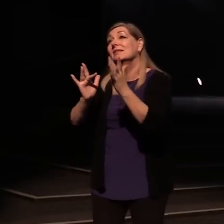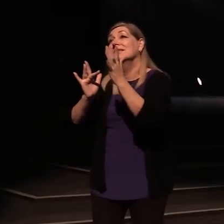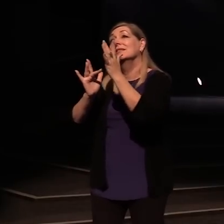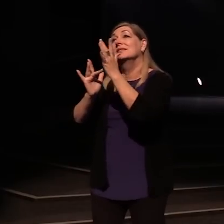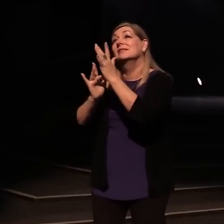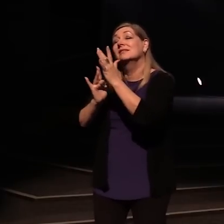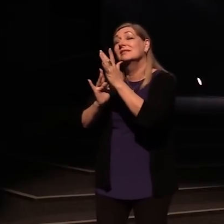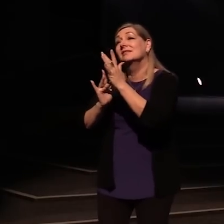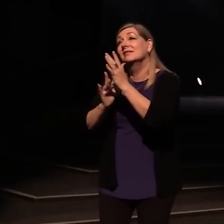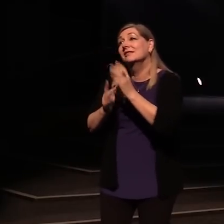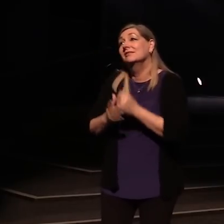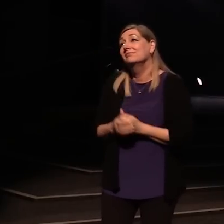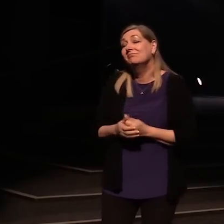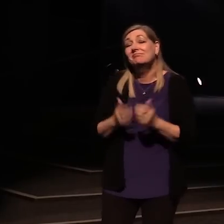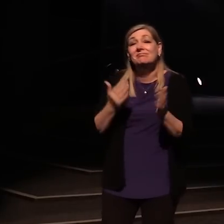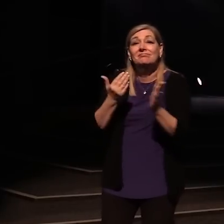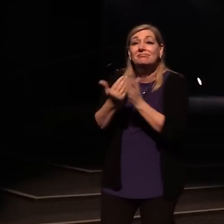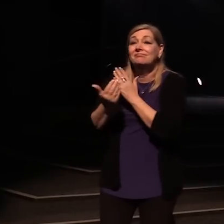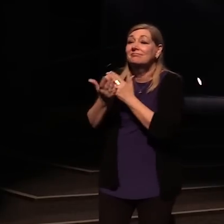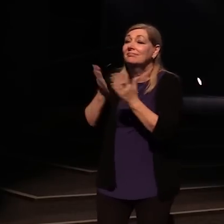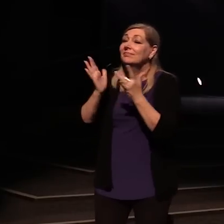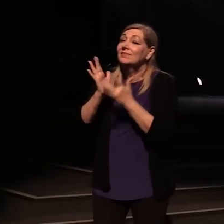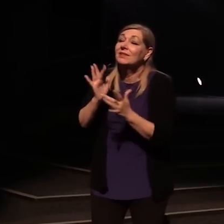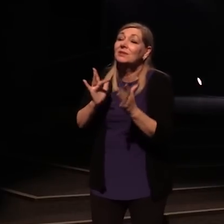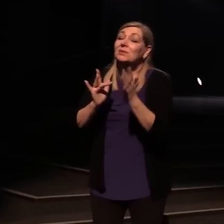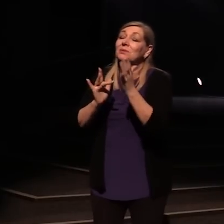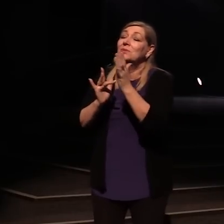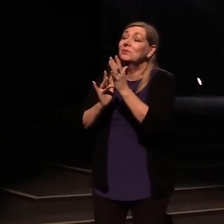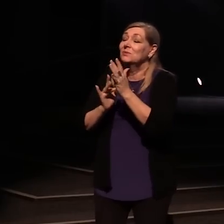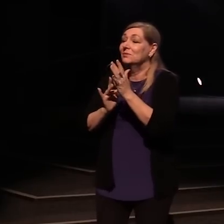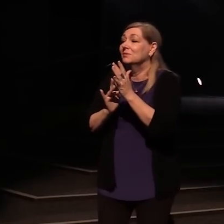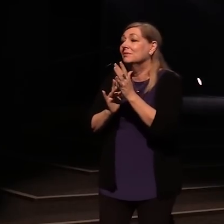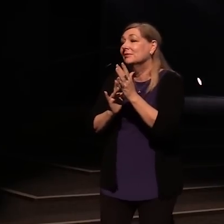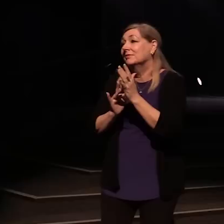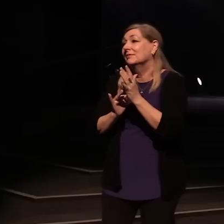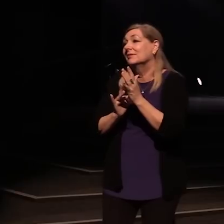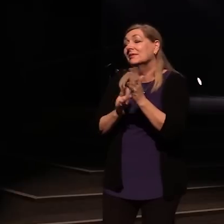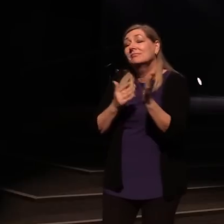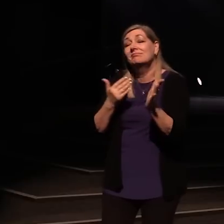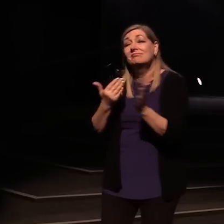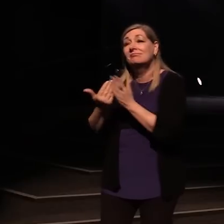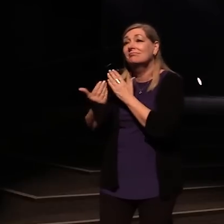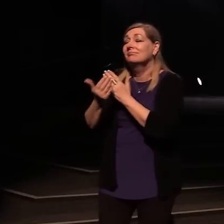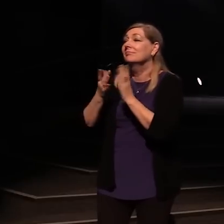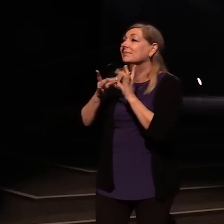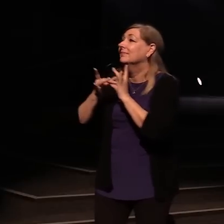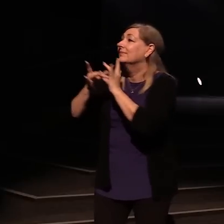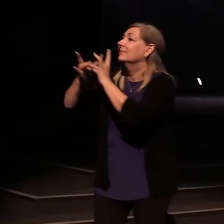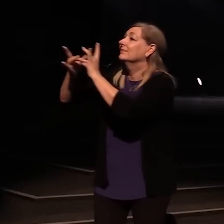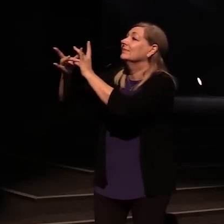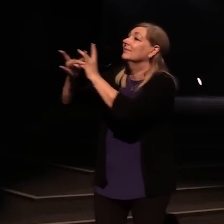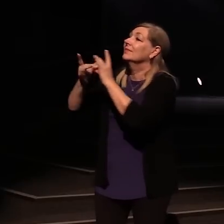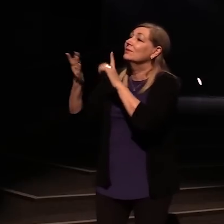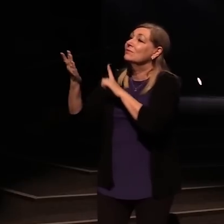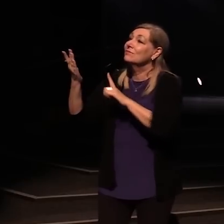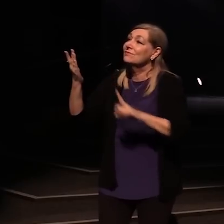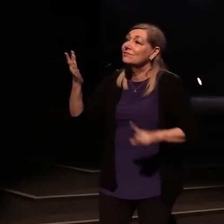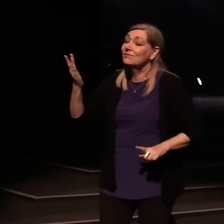Even so, even so Even so, Lord Jesus,